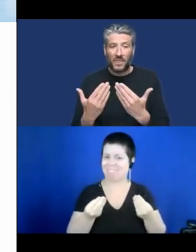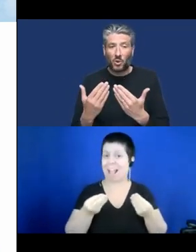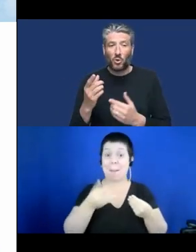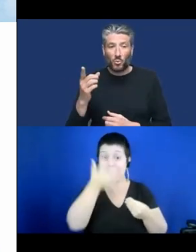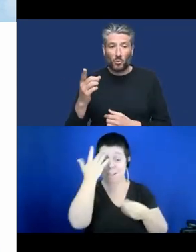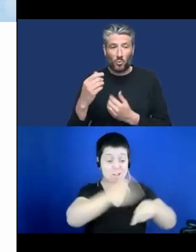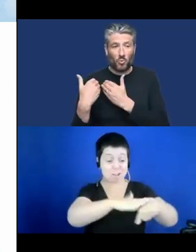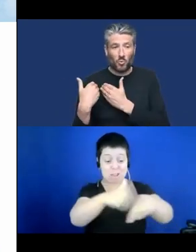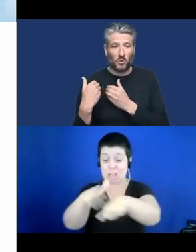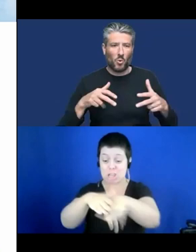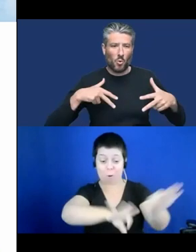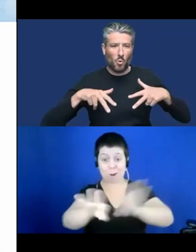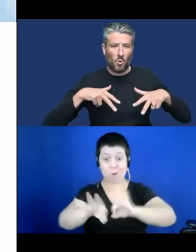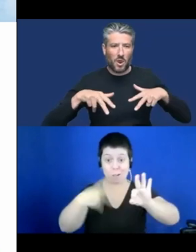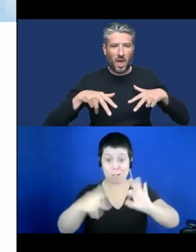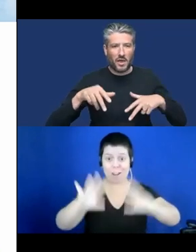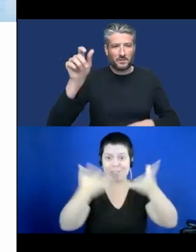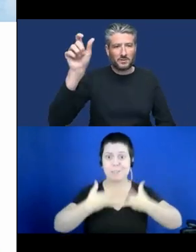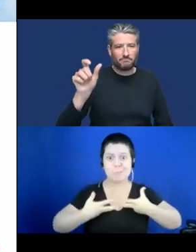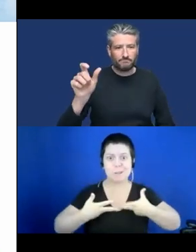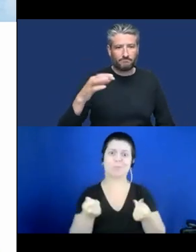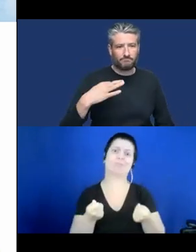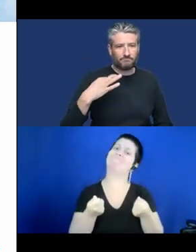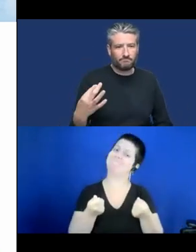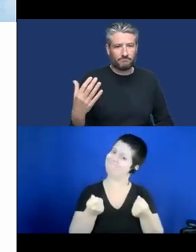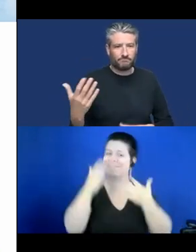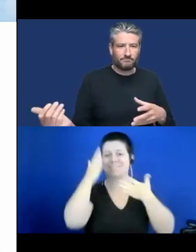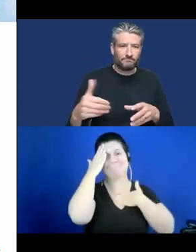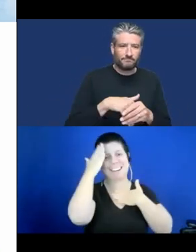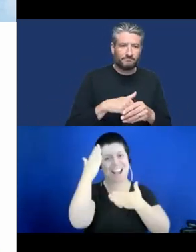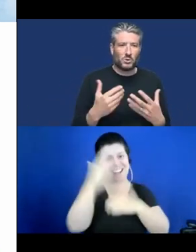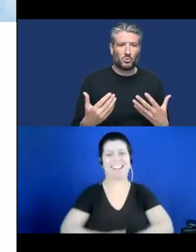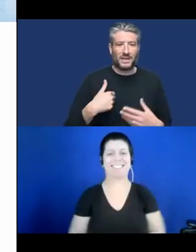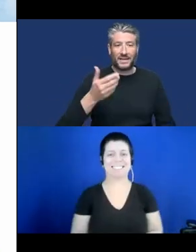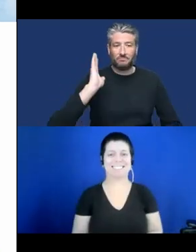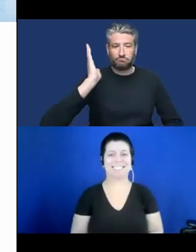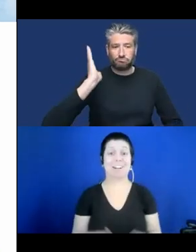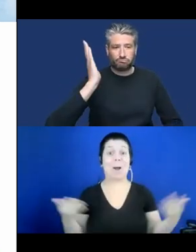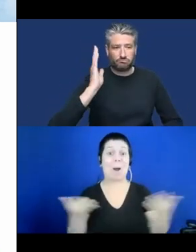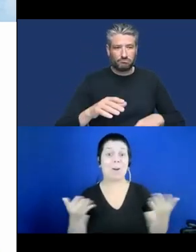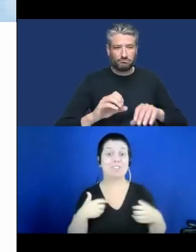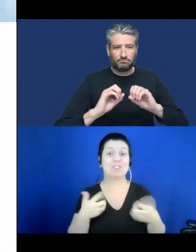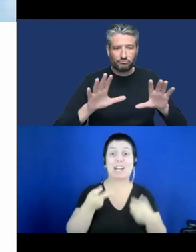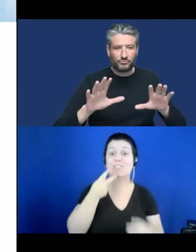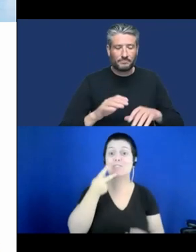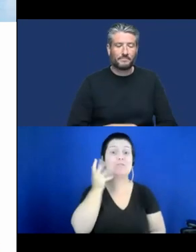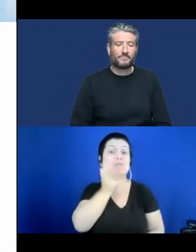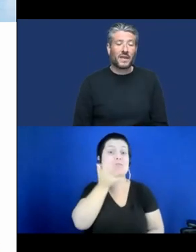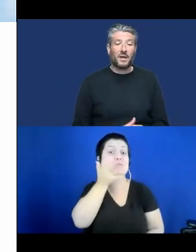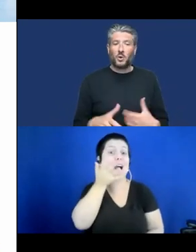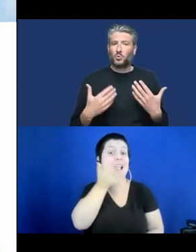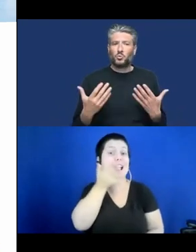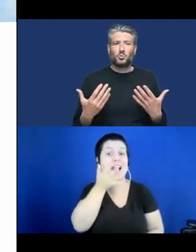important event. Today I will talk about how does a product